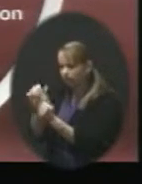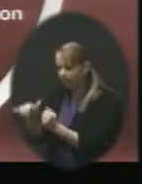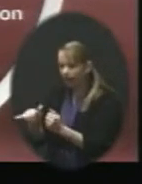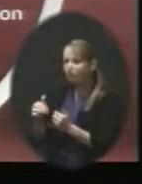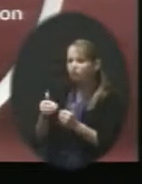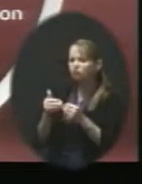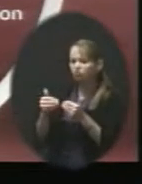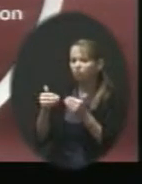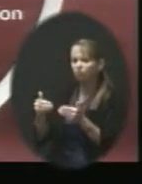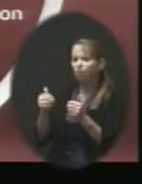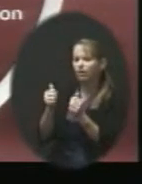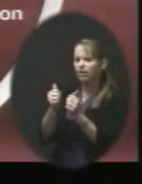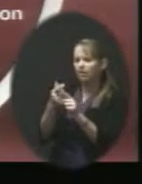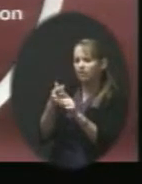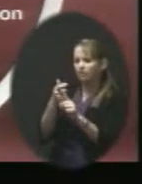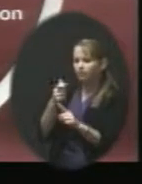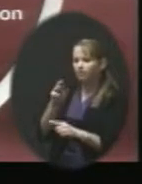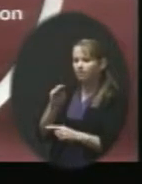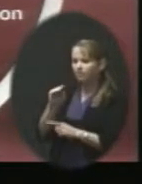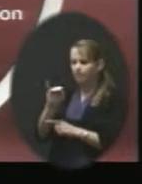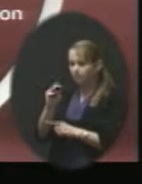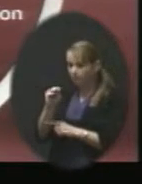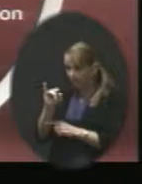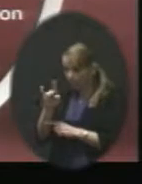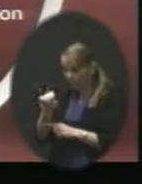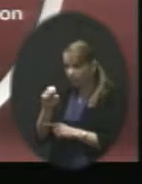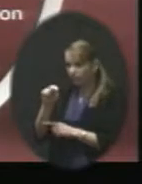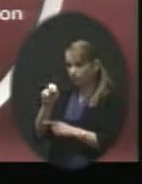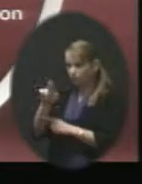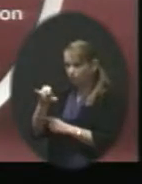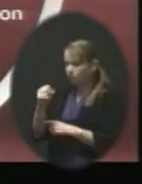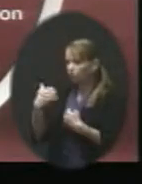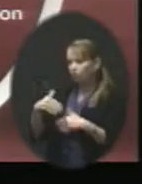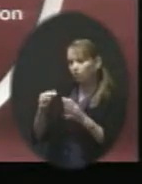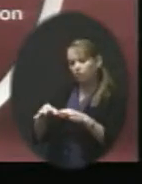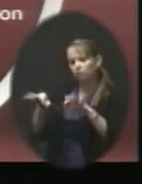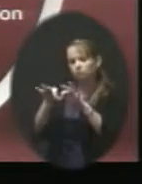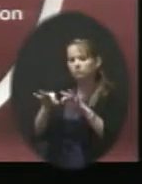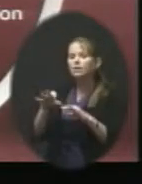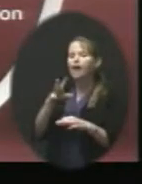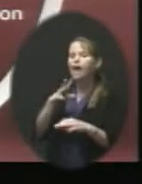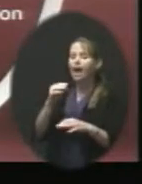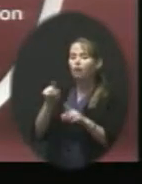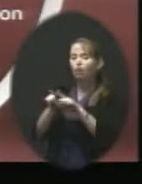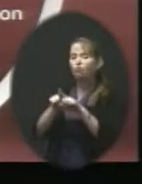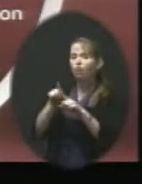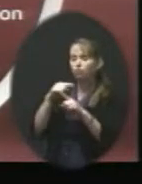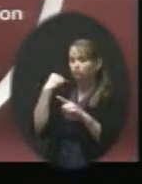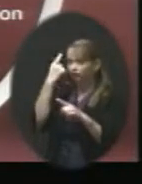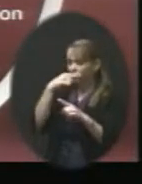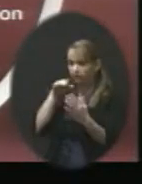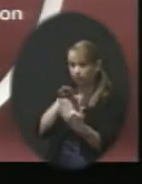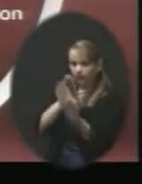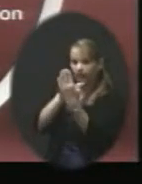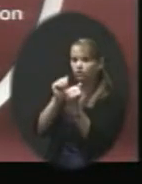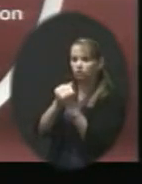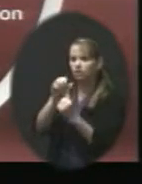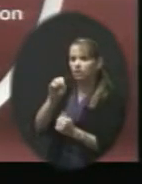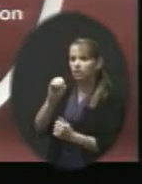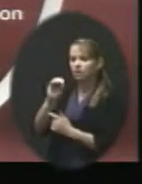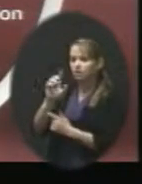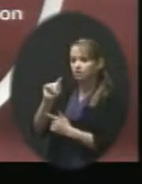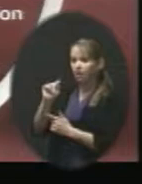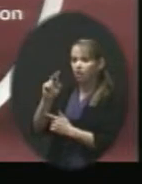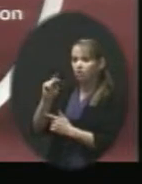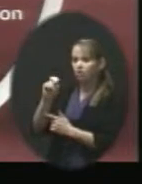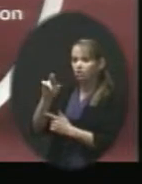from Mike Norris is invaluable. And similar to that, when we get it face to face with Scott Mason, our in-house counsel, that's a busy guy working